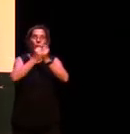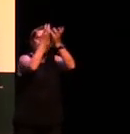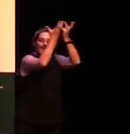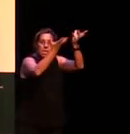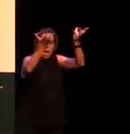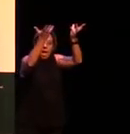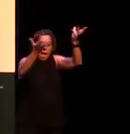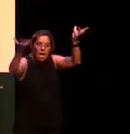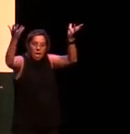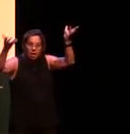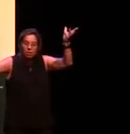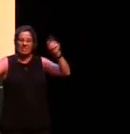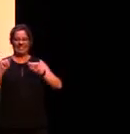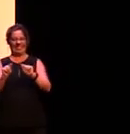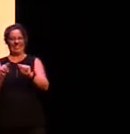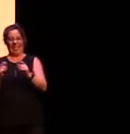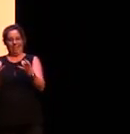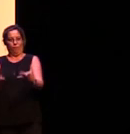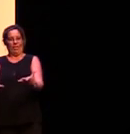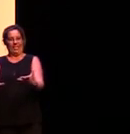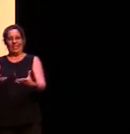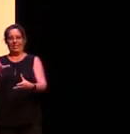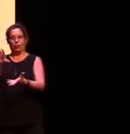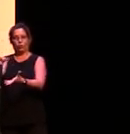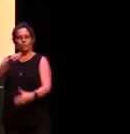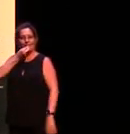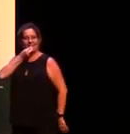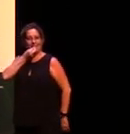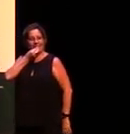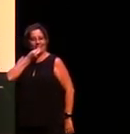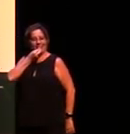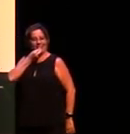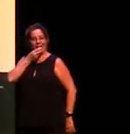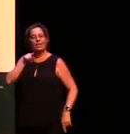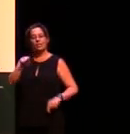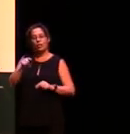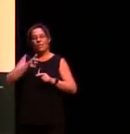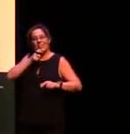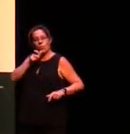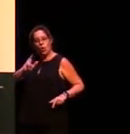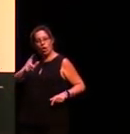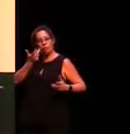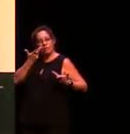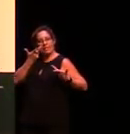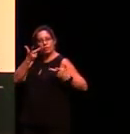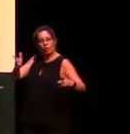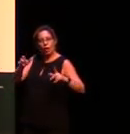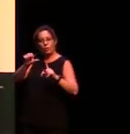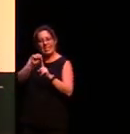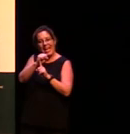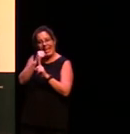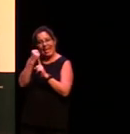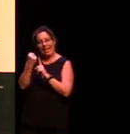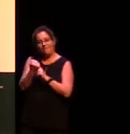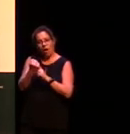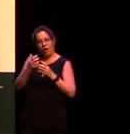sky right before the rains come so in fact tied up in this word is knowledge environmental knowledge about how